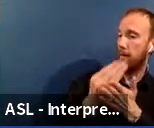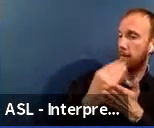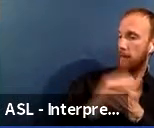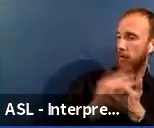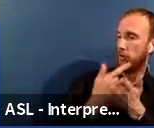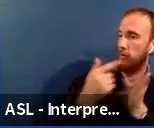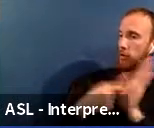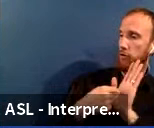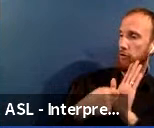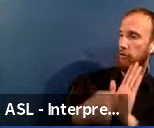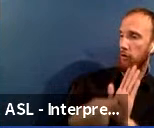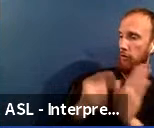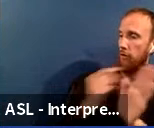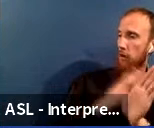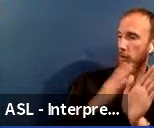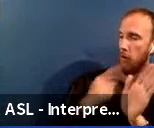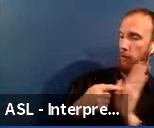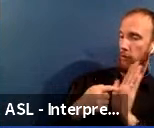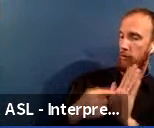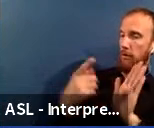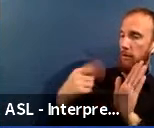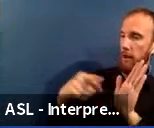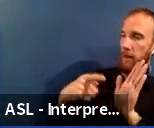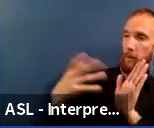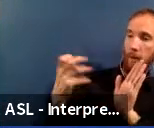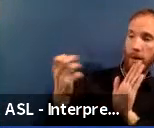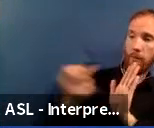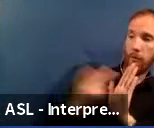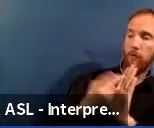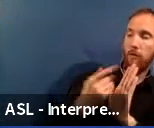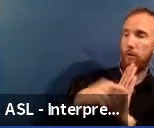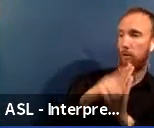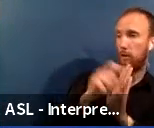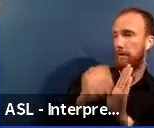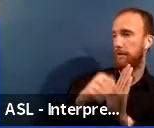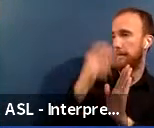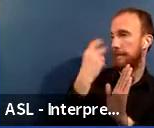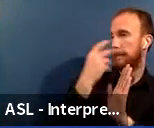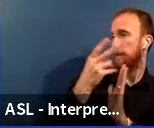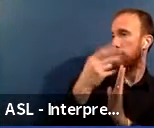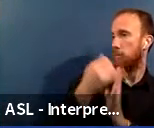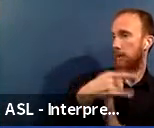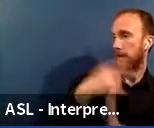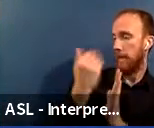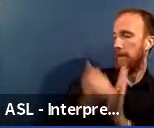board to be approved. And so you would be able to see, uh, what the project was out there.